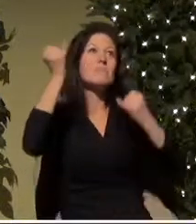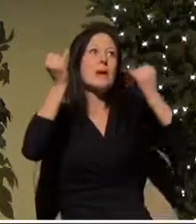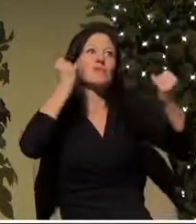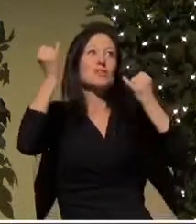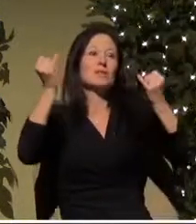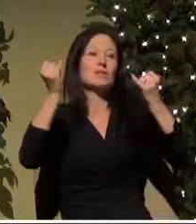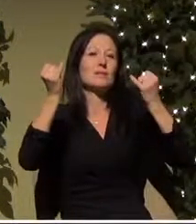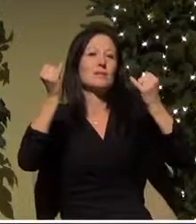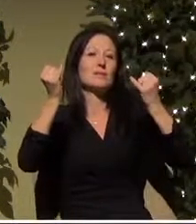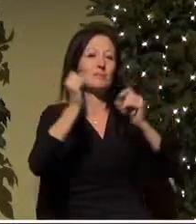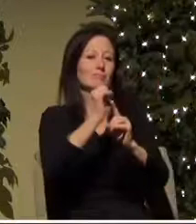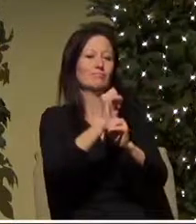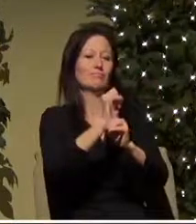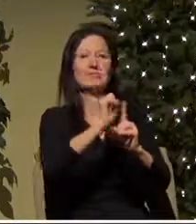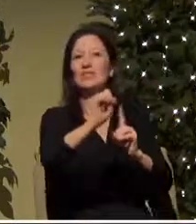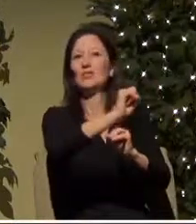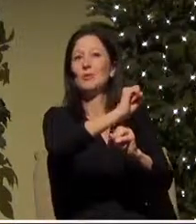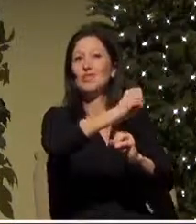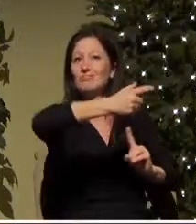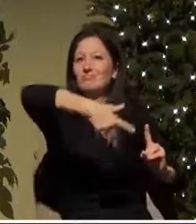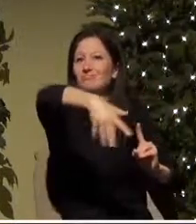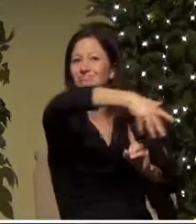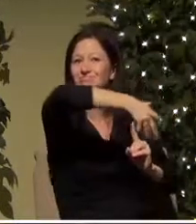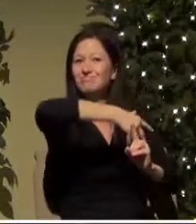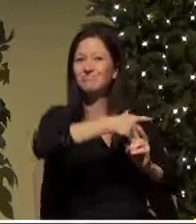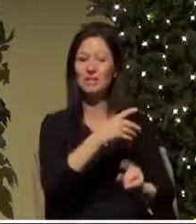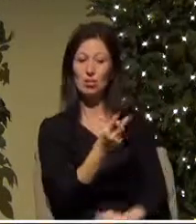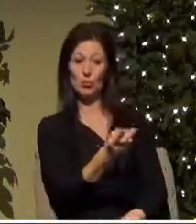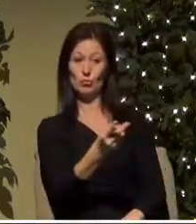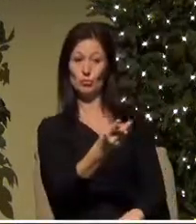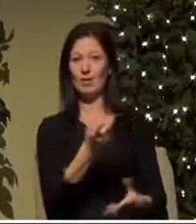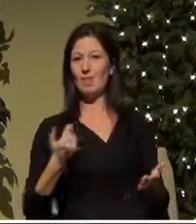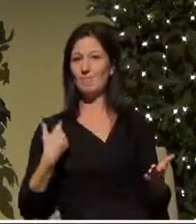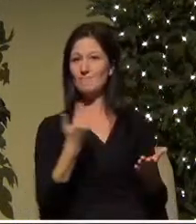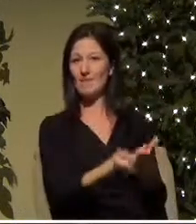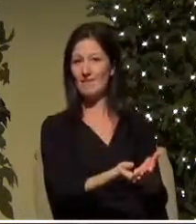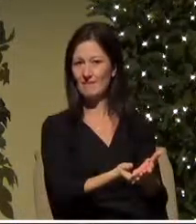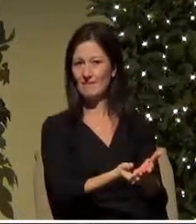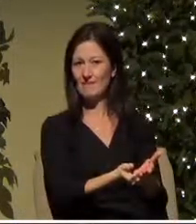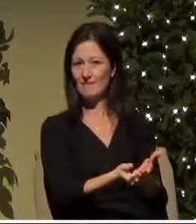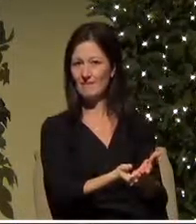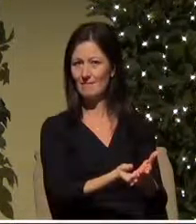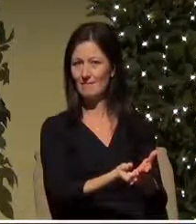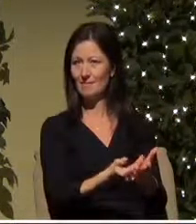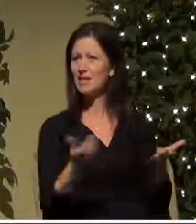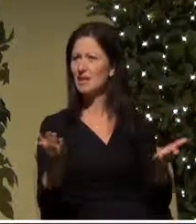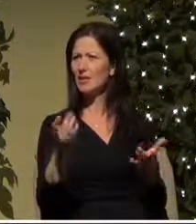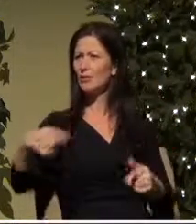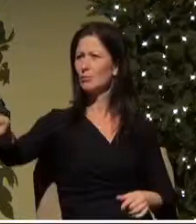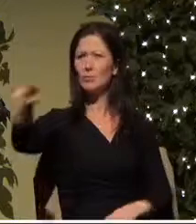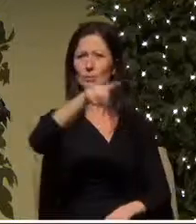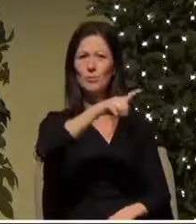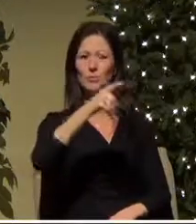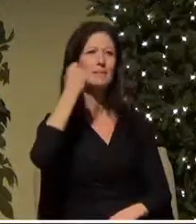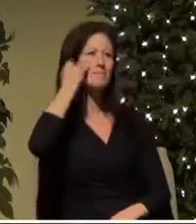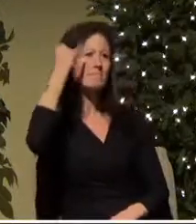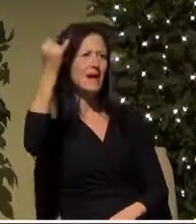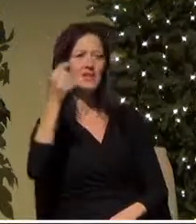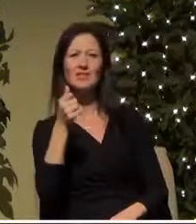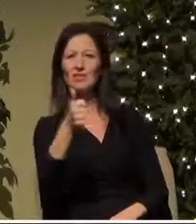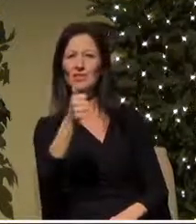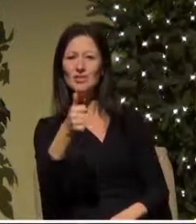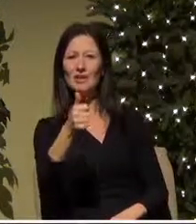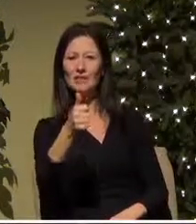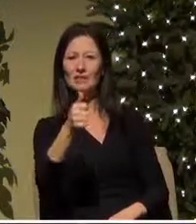the scene as Joseph and Mary arrive and here you are put yourself in the place of the one who is